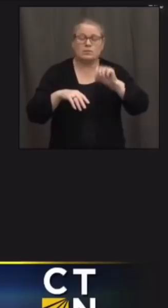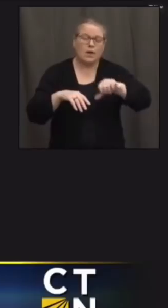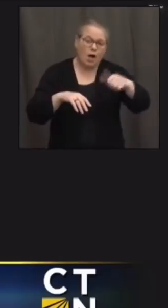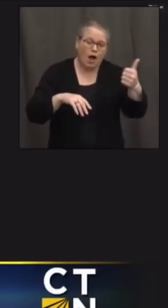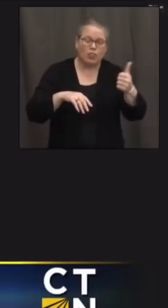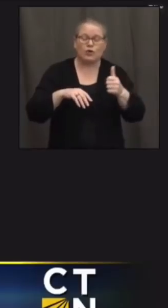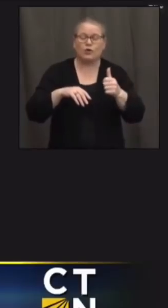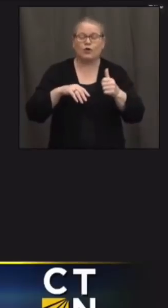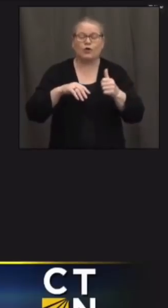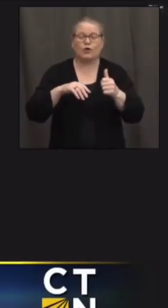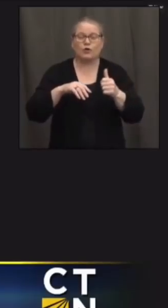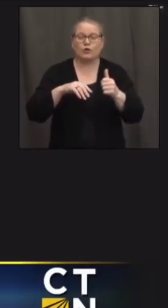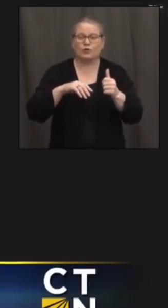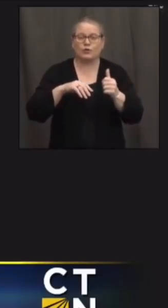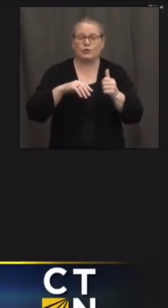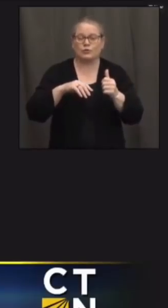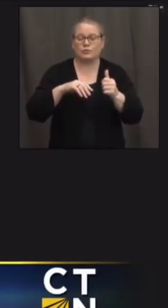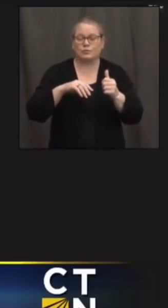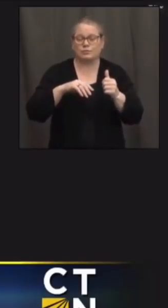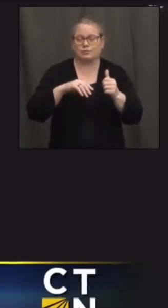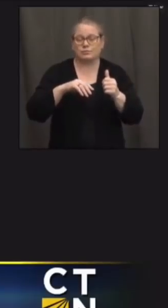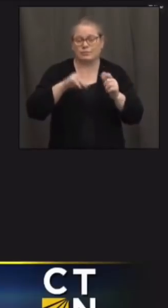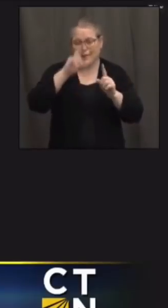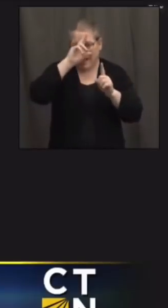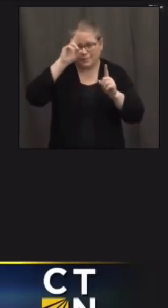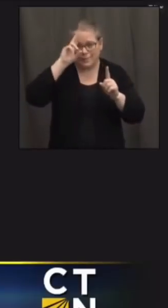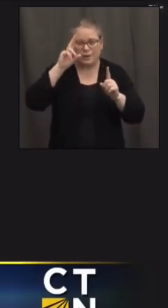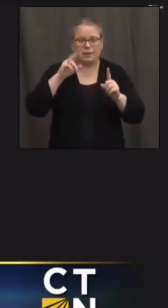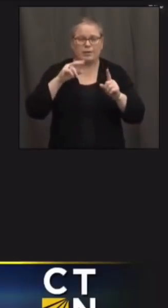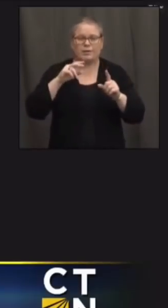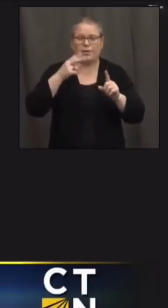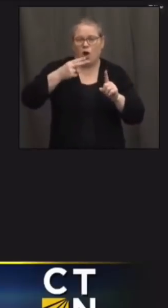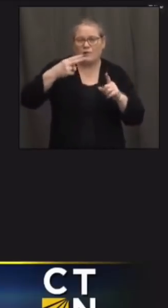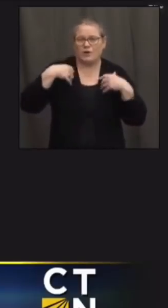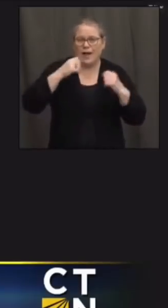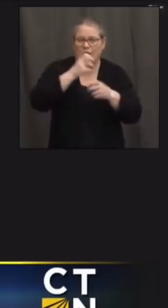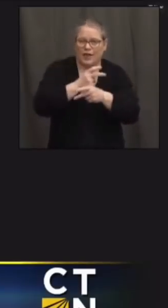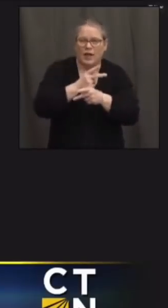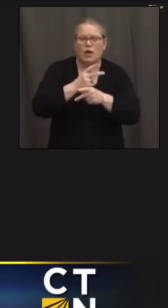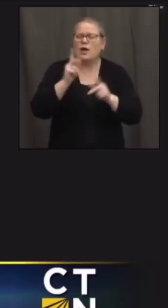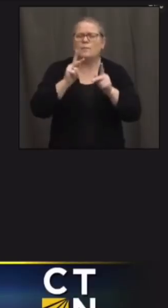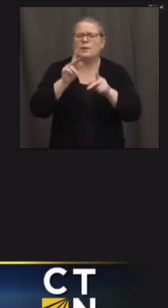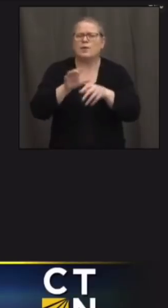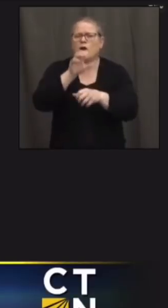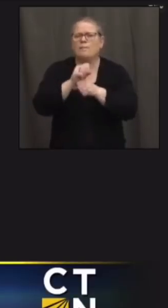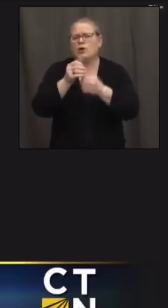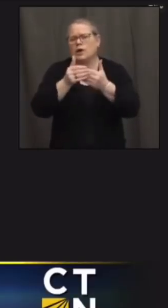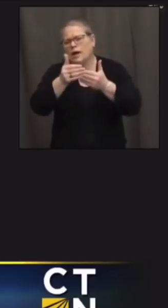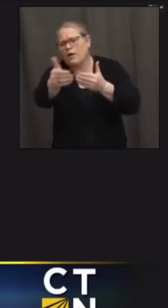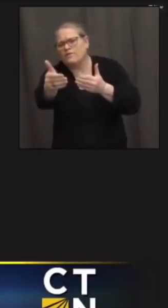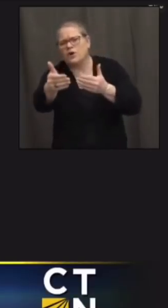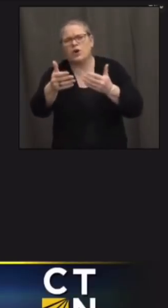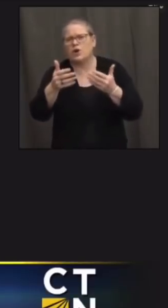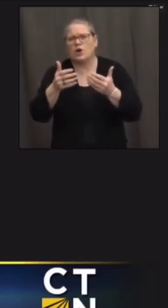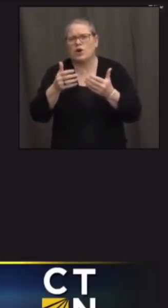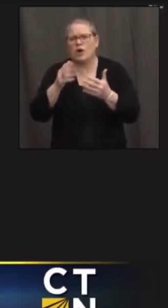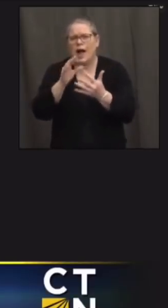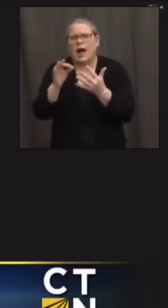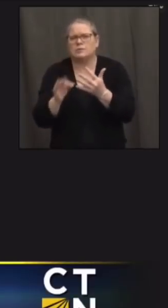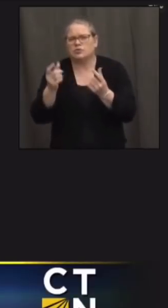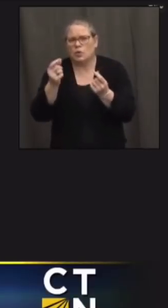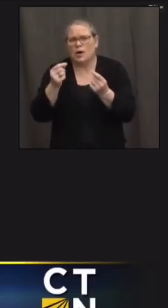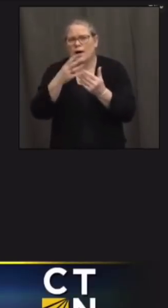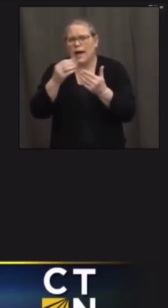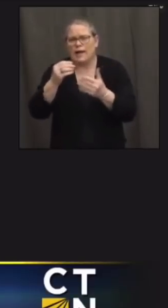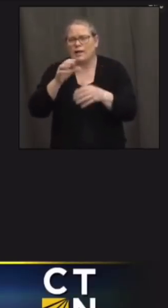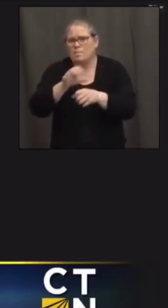hartford health care you know how far out are people booking right i guess what are the options for how far out people can book and how far out